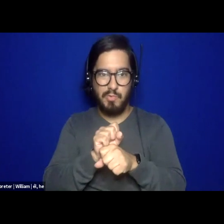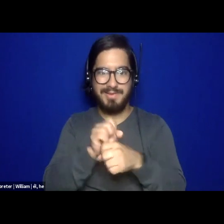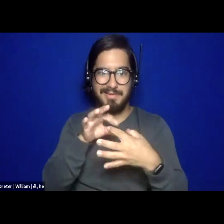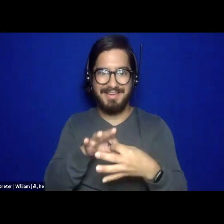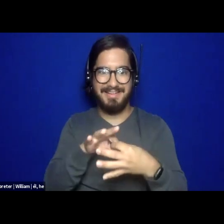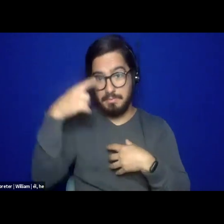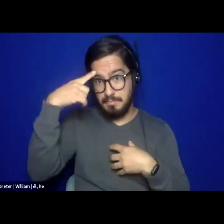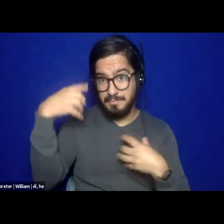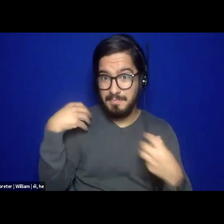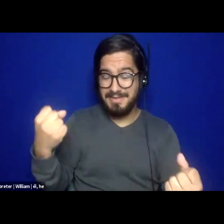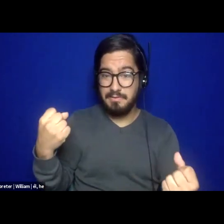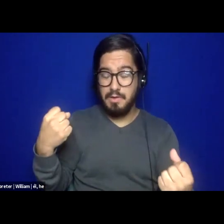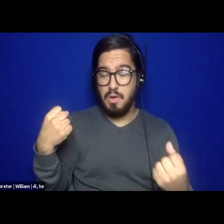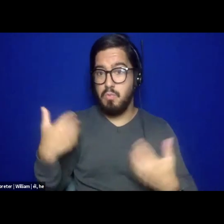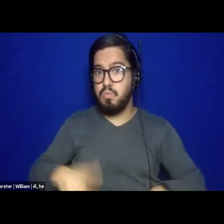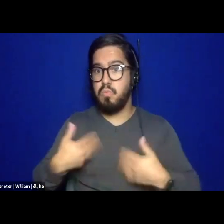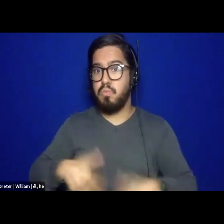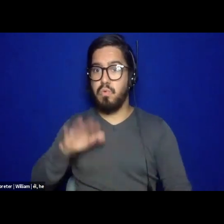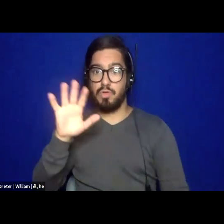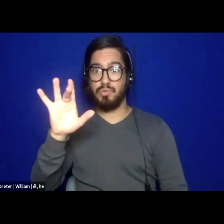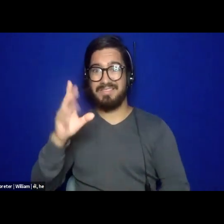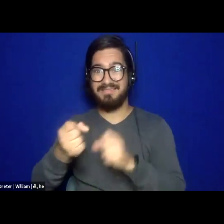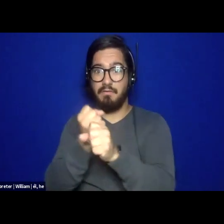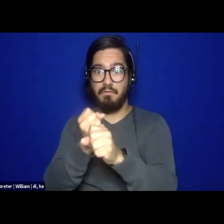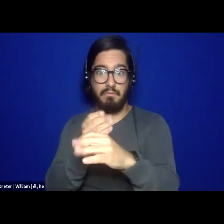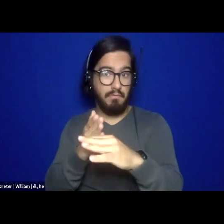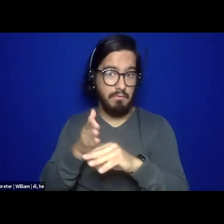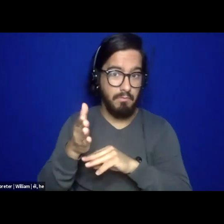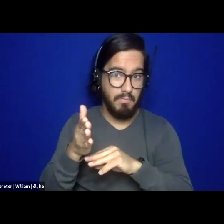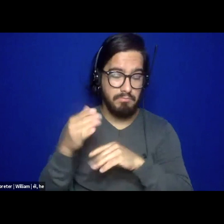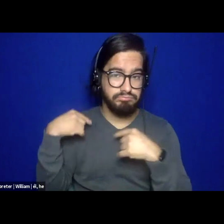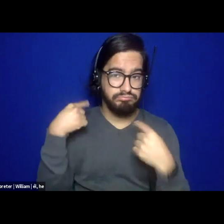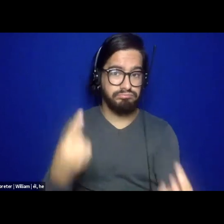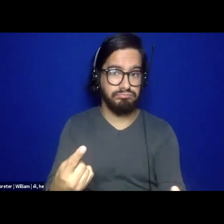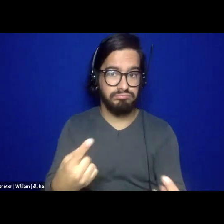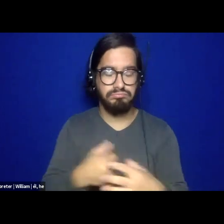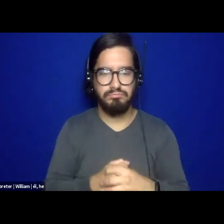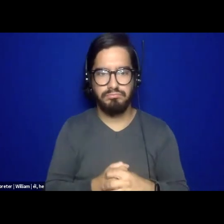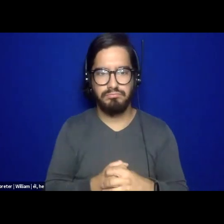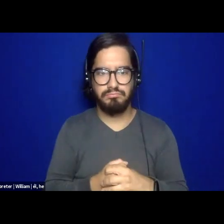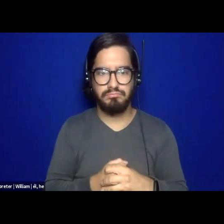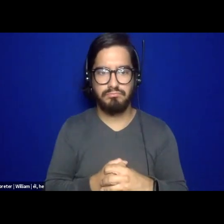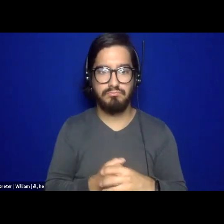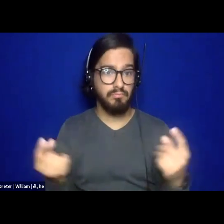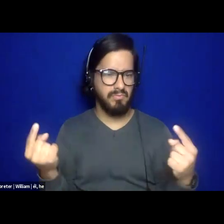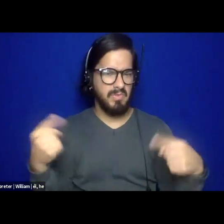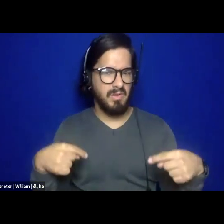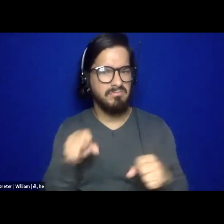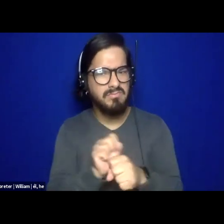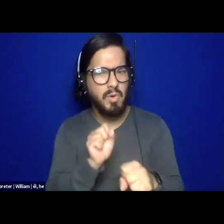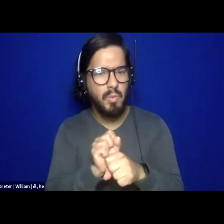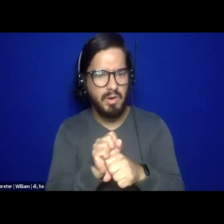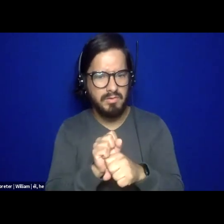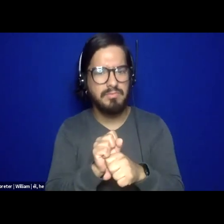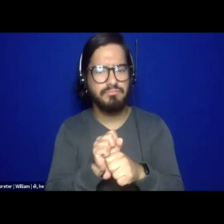for over 25 years now. Um, um, um, I come to the work by way of, uh,